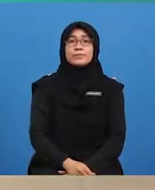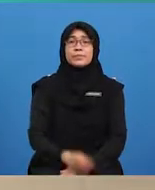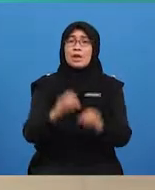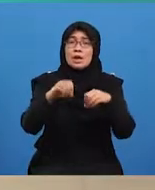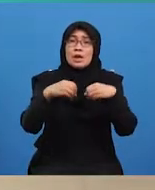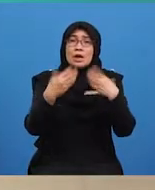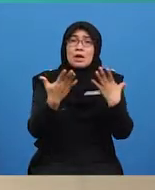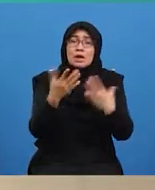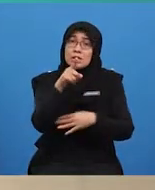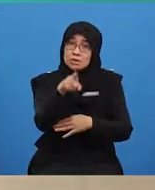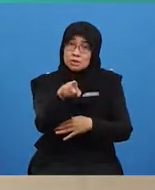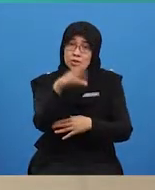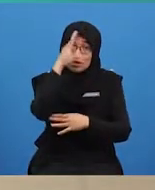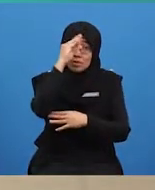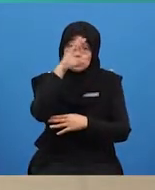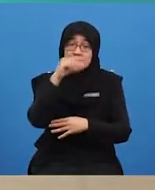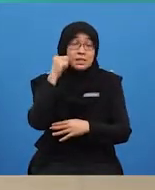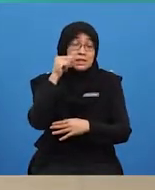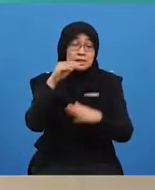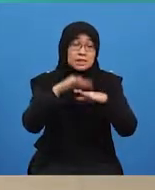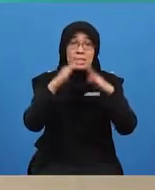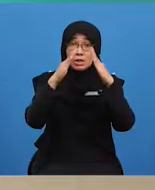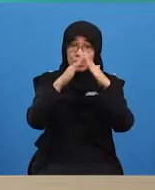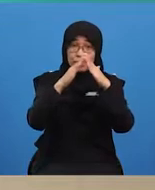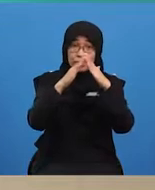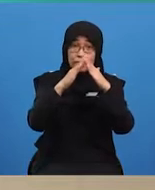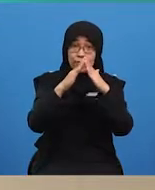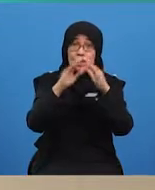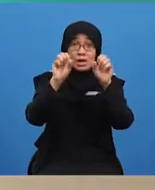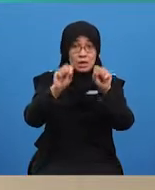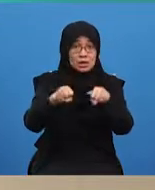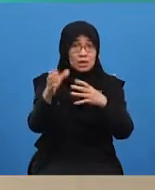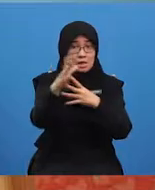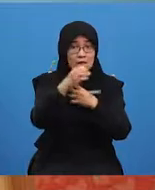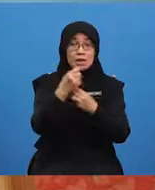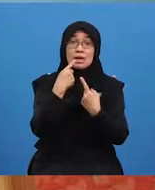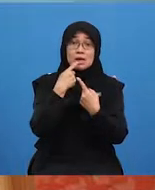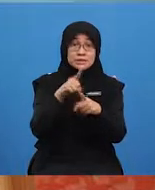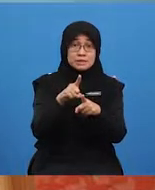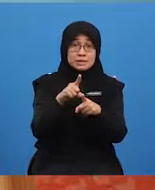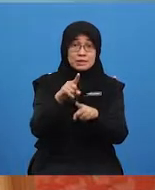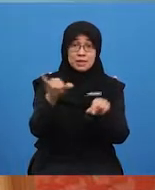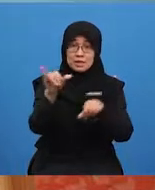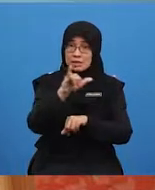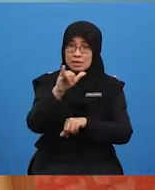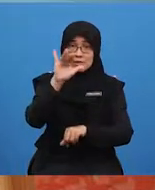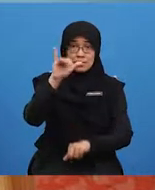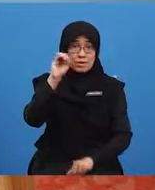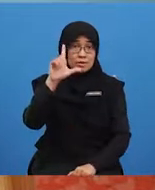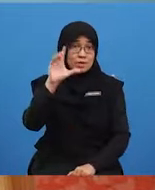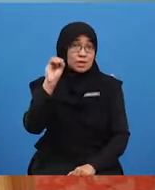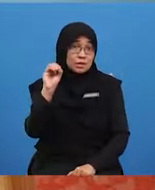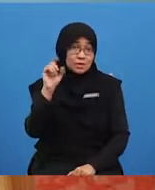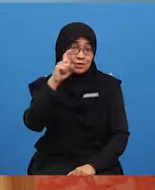How about you, boys and girls at home? Did you get the answers as YOLO? You do? Wonderful.